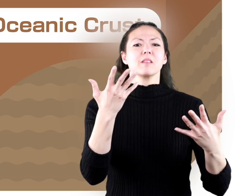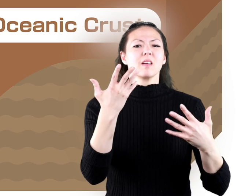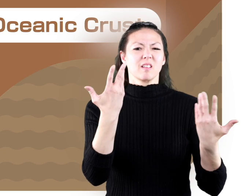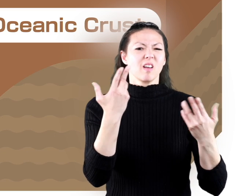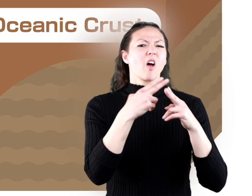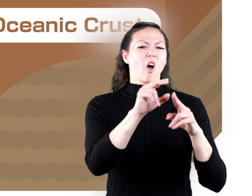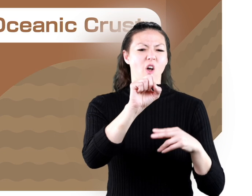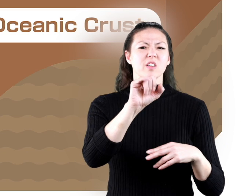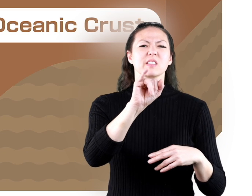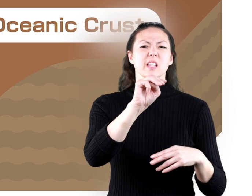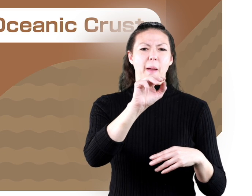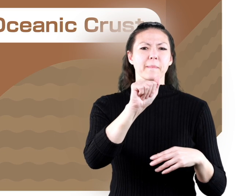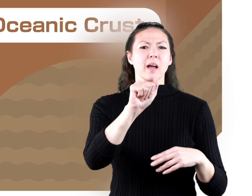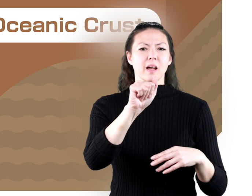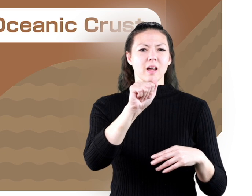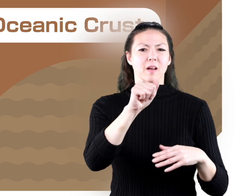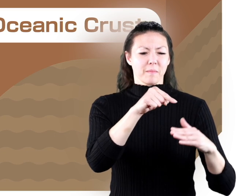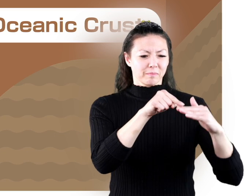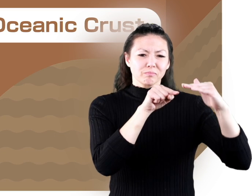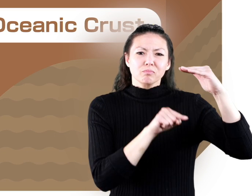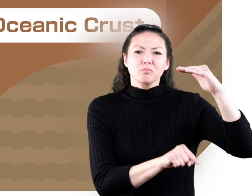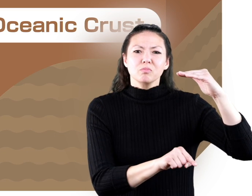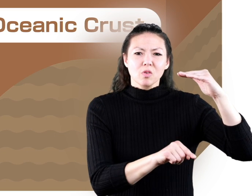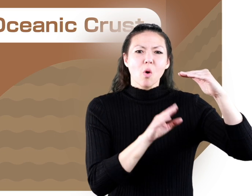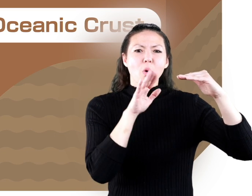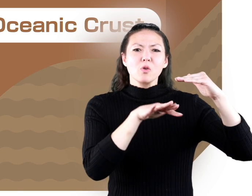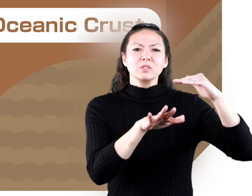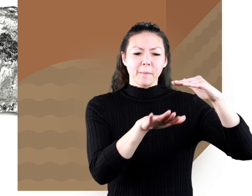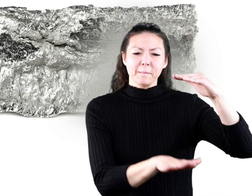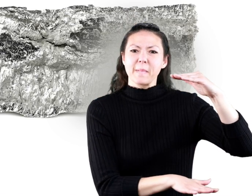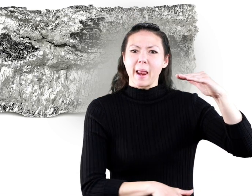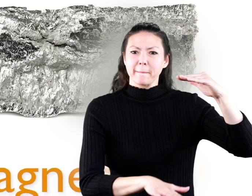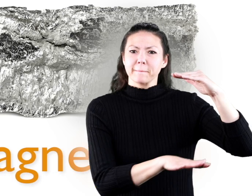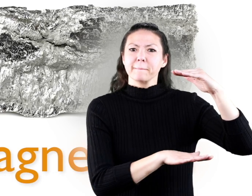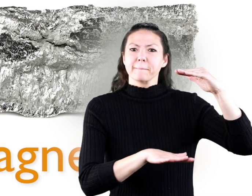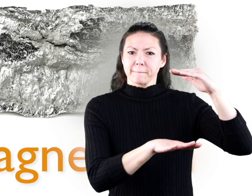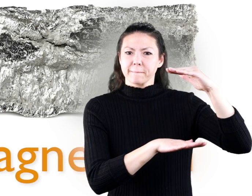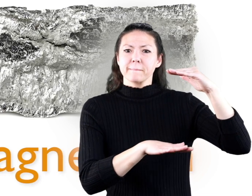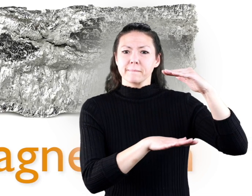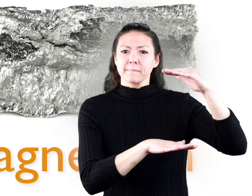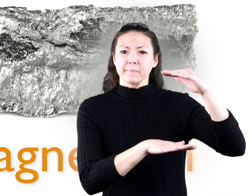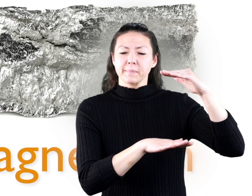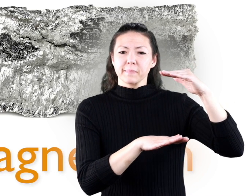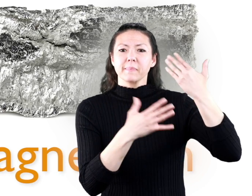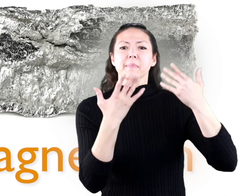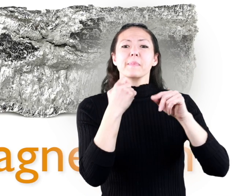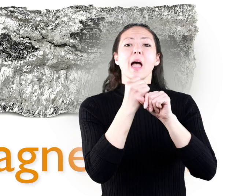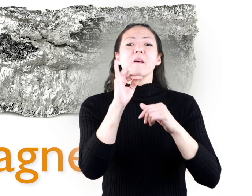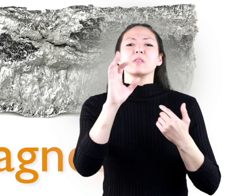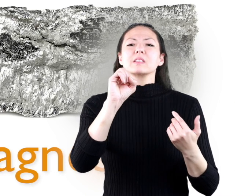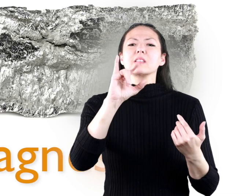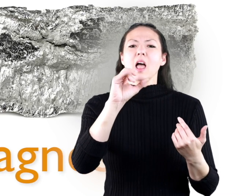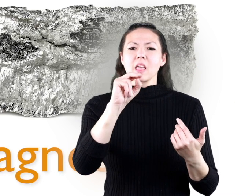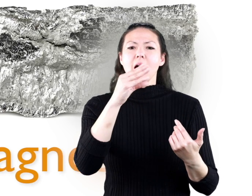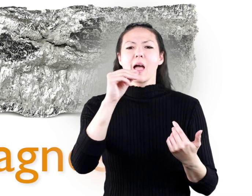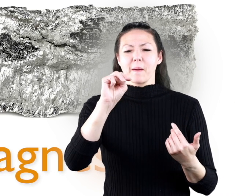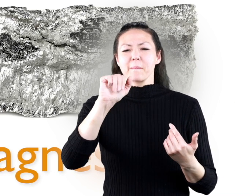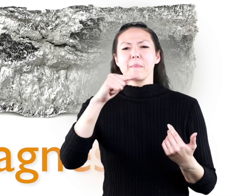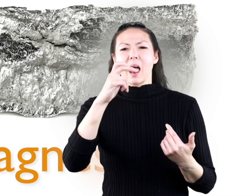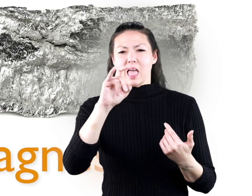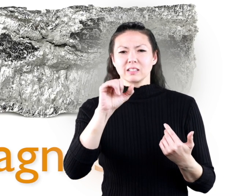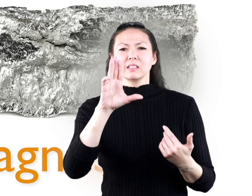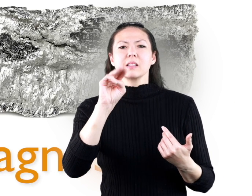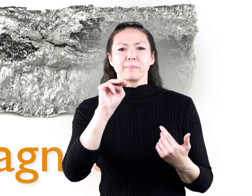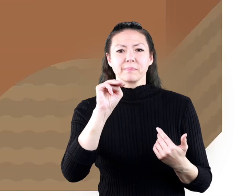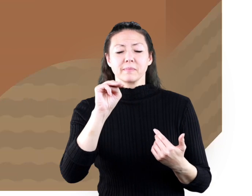from crust called cima that exist below the oceans cima gets its name because it's made from silicon and magnesium